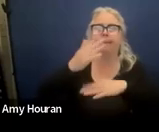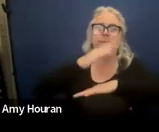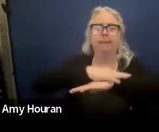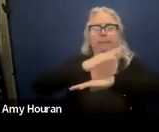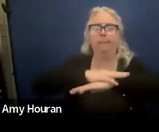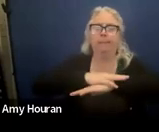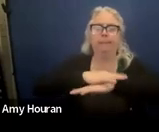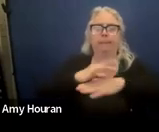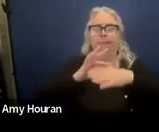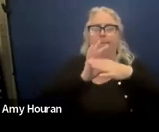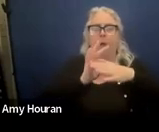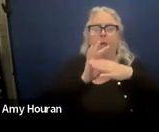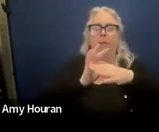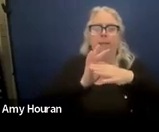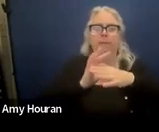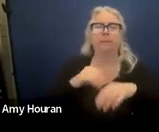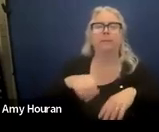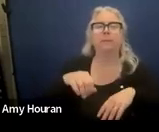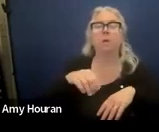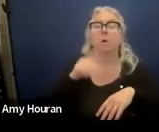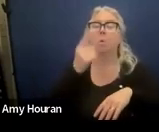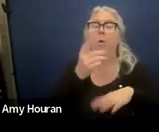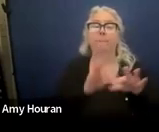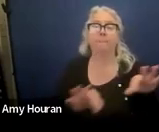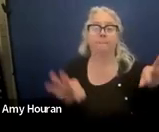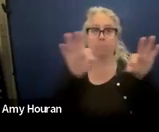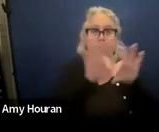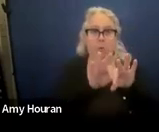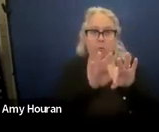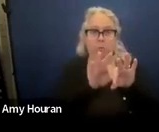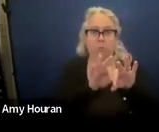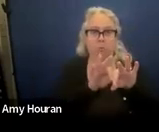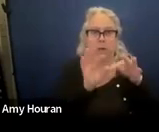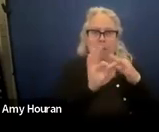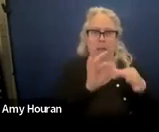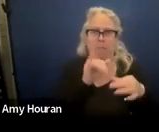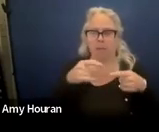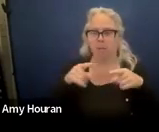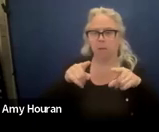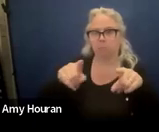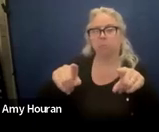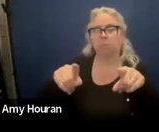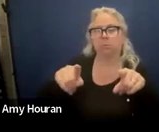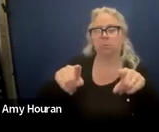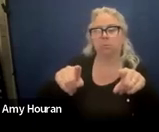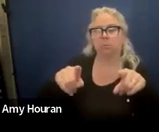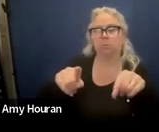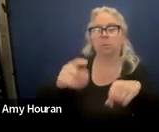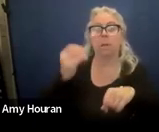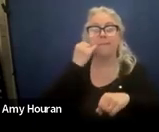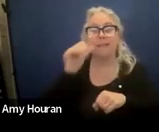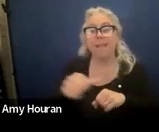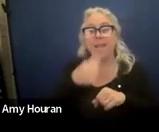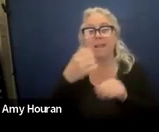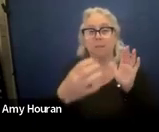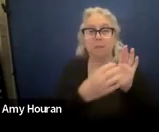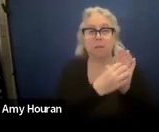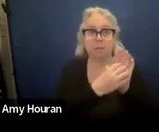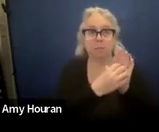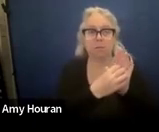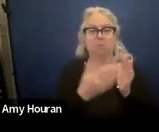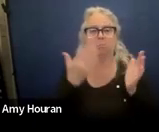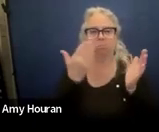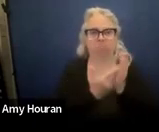um one of the important things here is around that alignment again so if any section here is